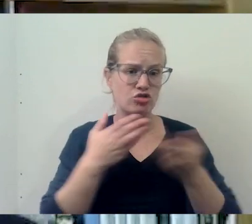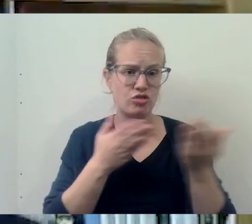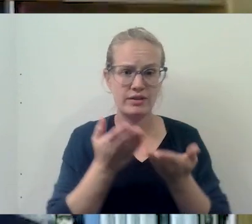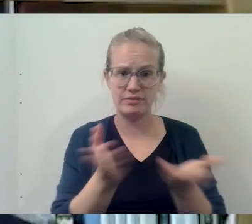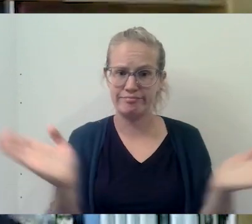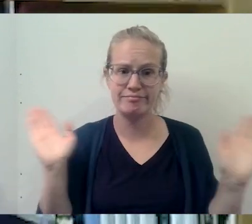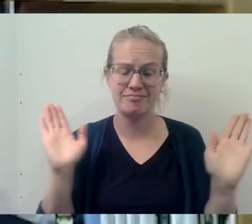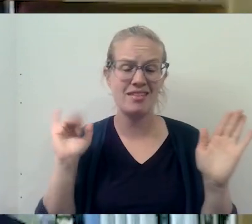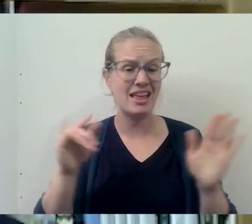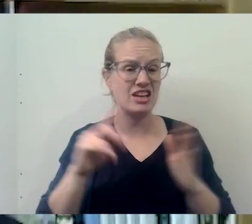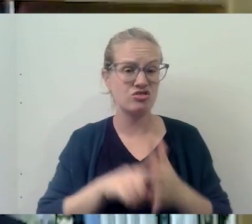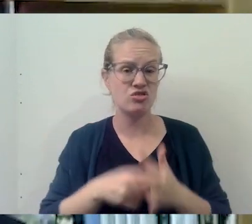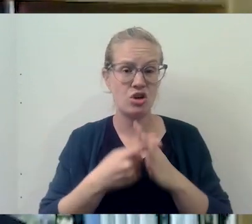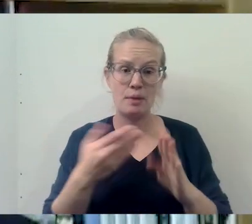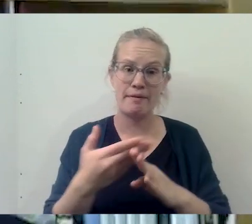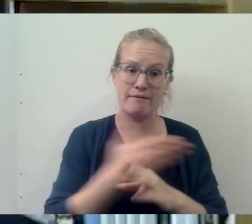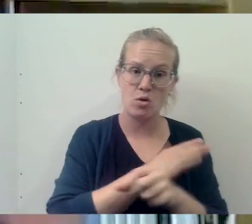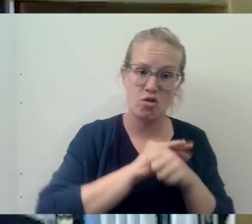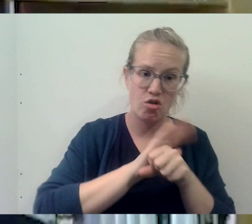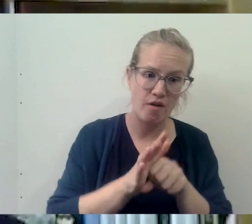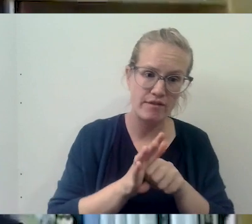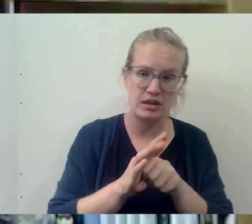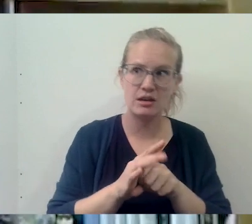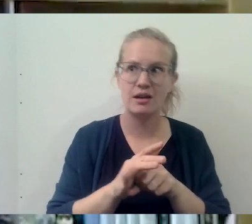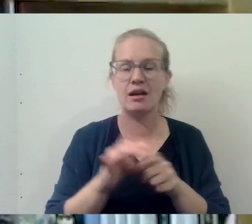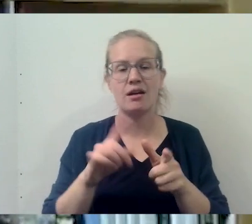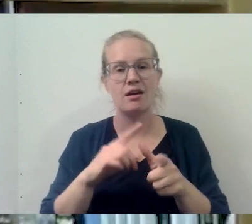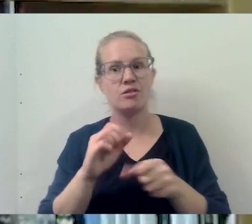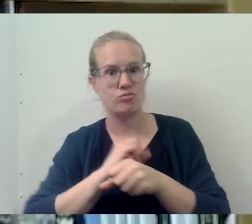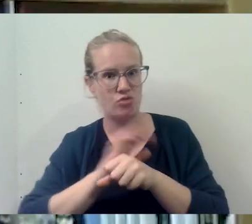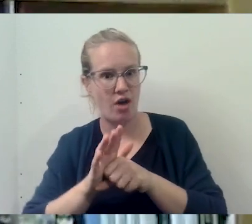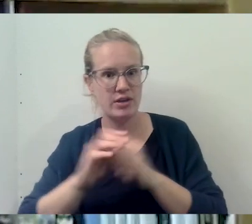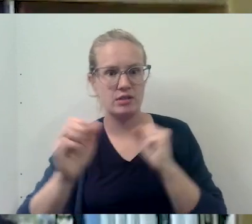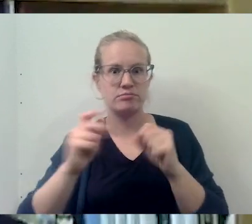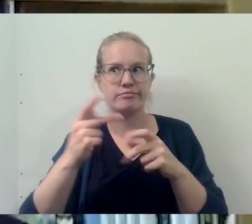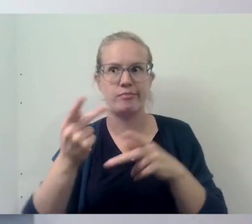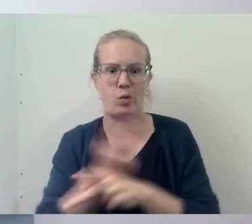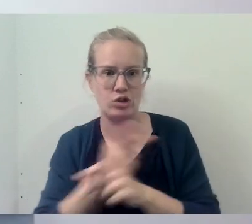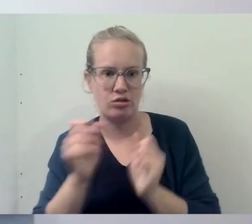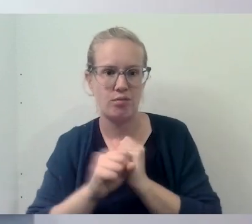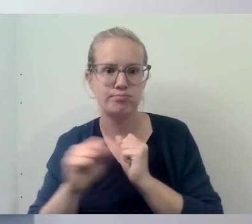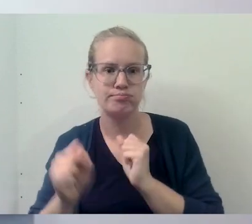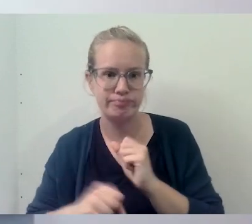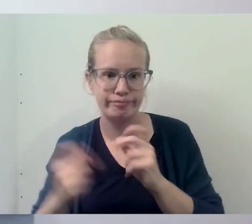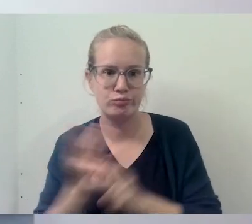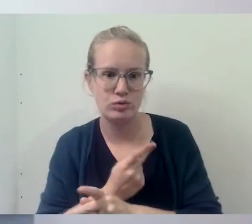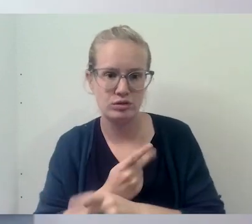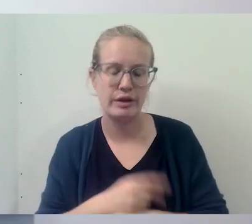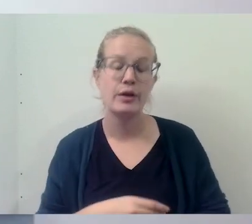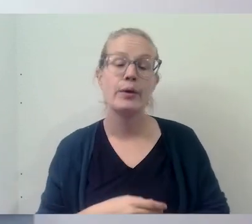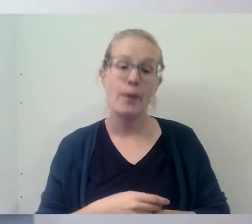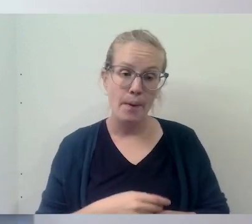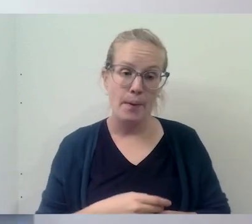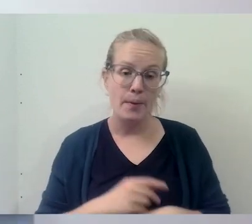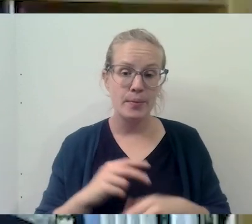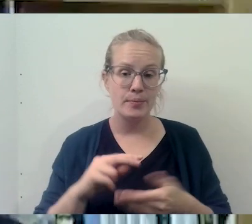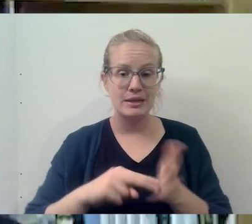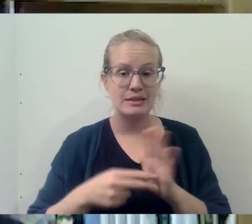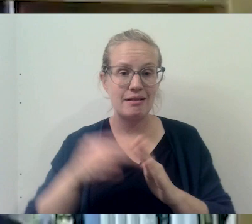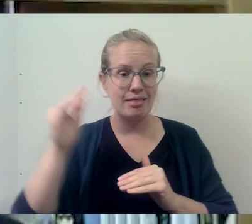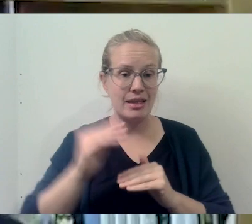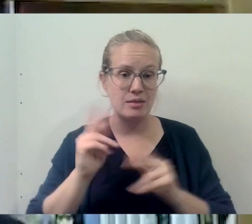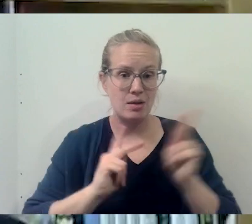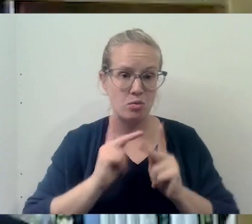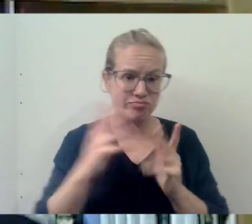started before the pandemic and it just got accelerated with the pandemic. And so, uh, there's less people taking